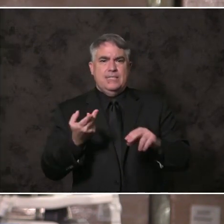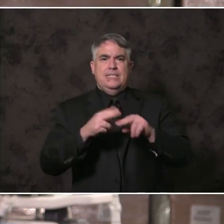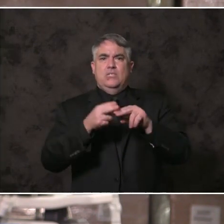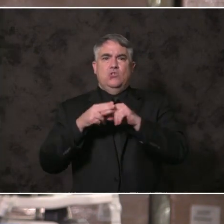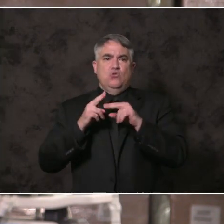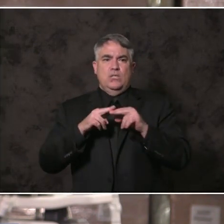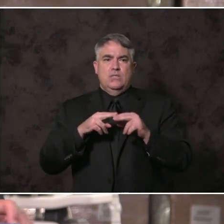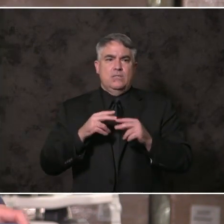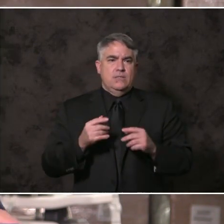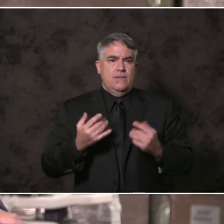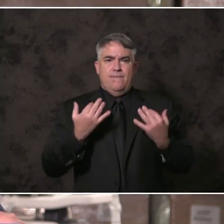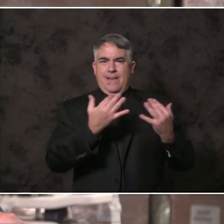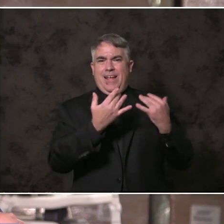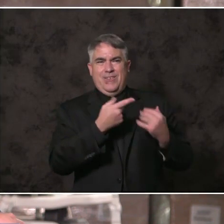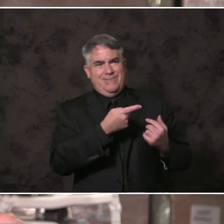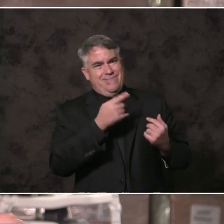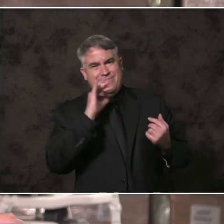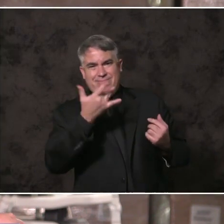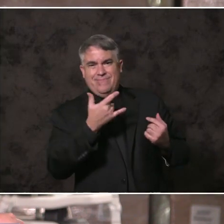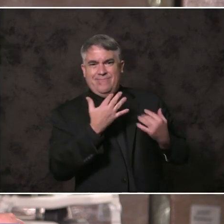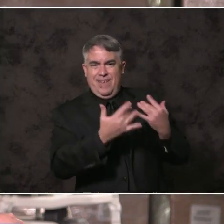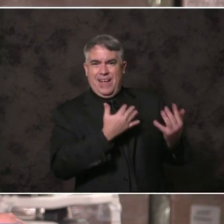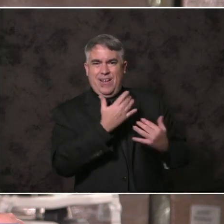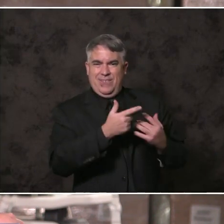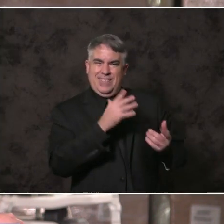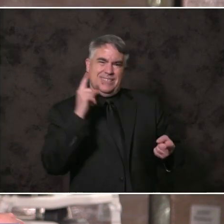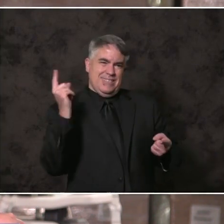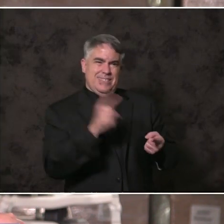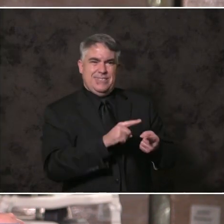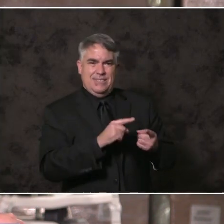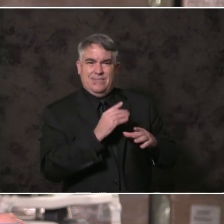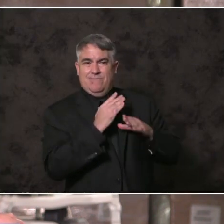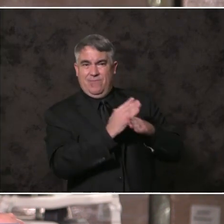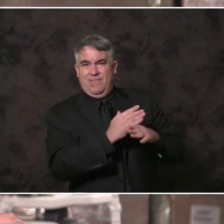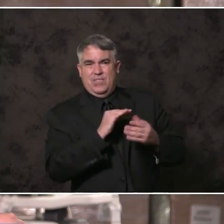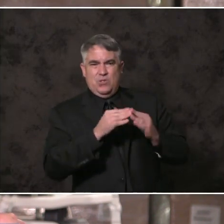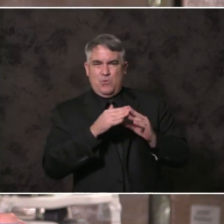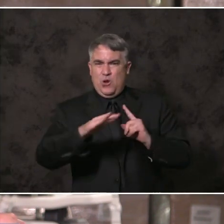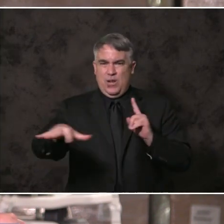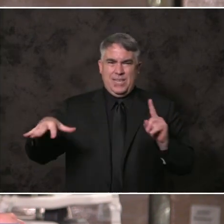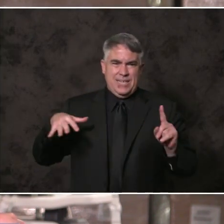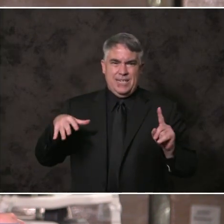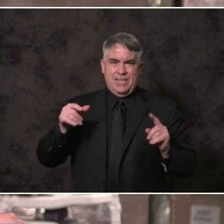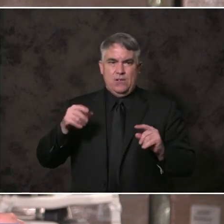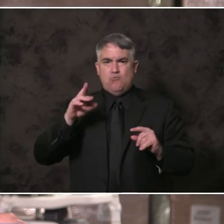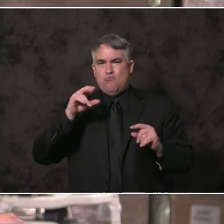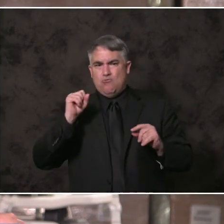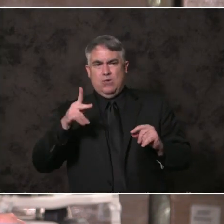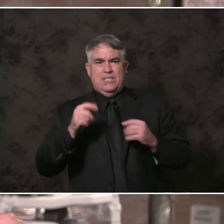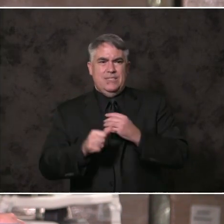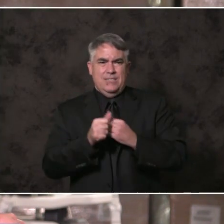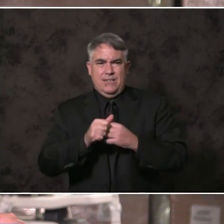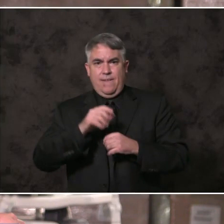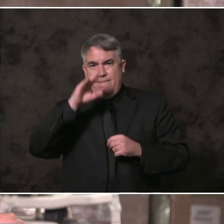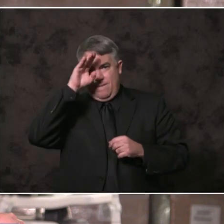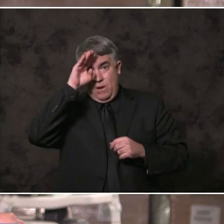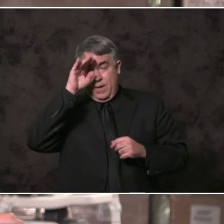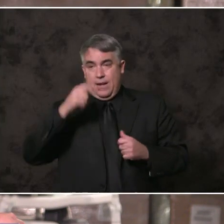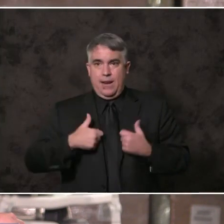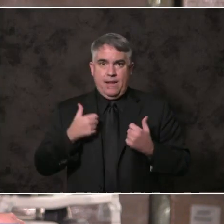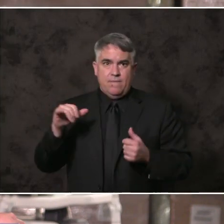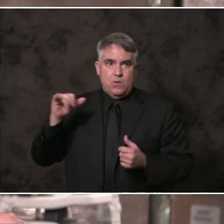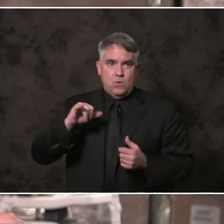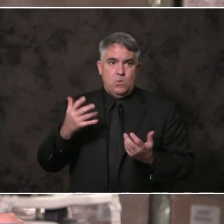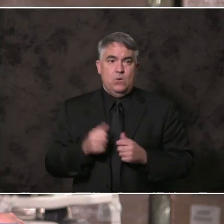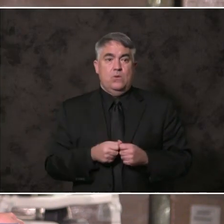climate change. Protecting both communities at risk and brave firefighters. And while Supervisor Desmond and